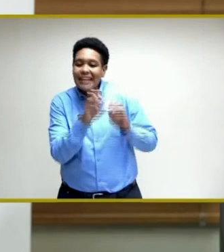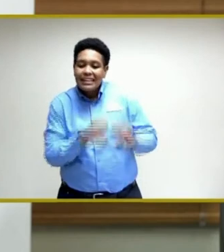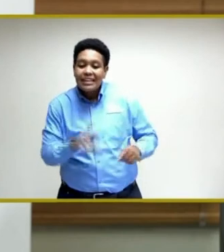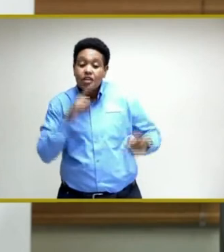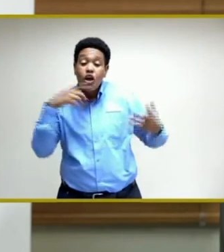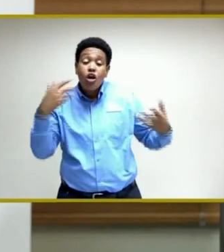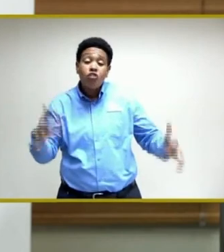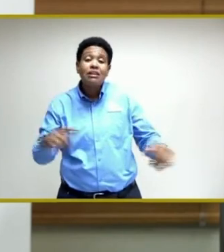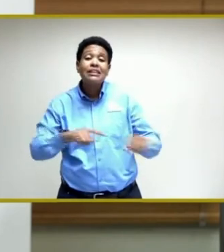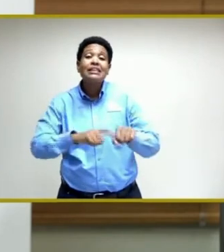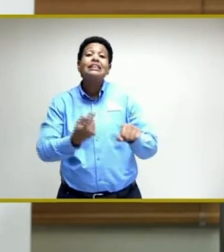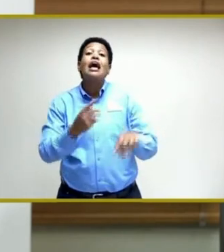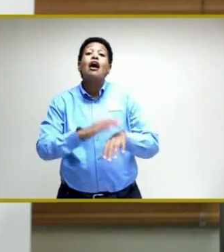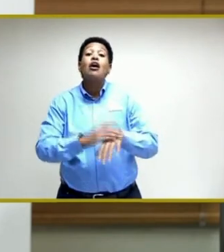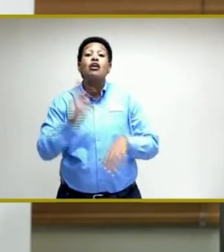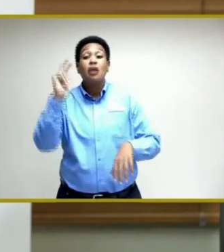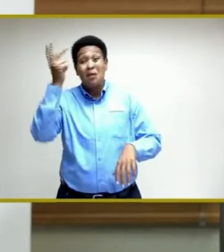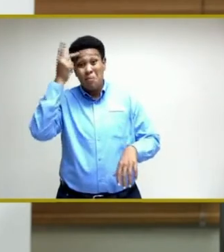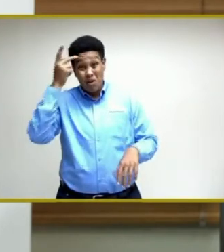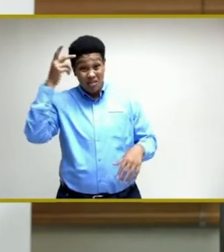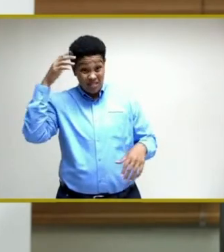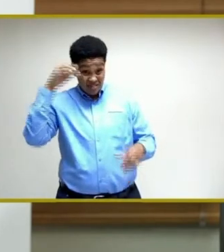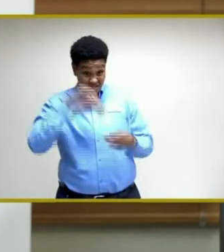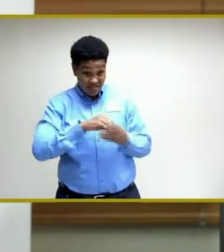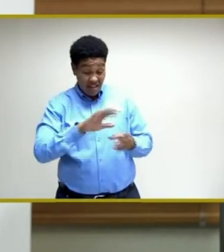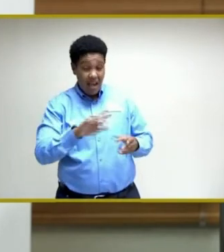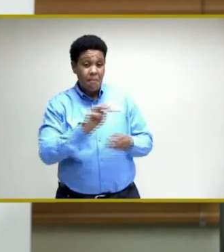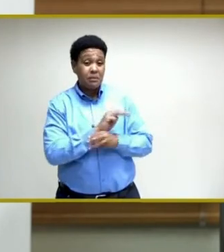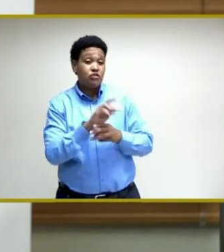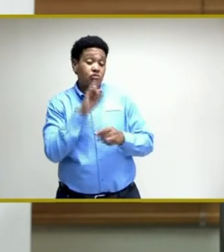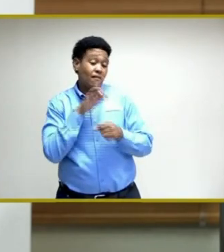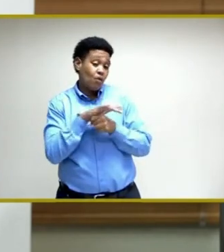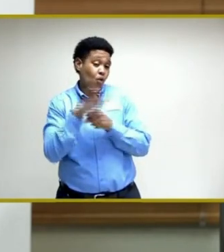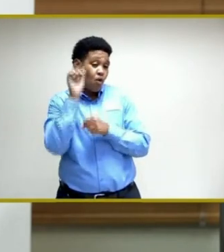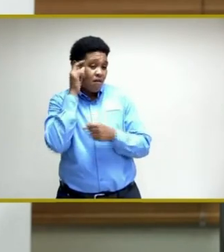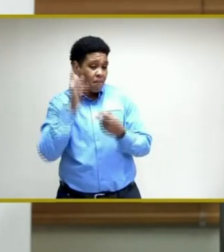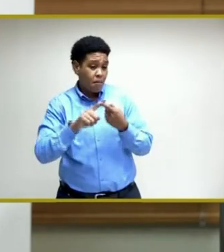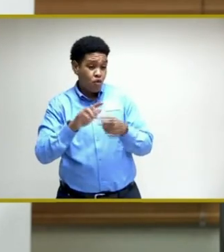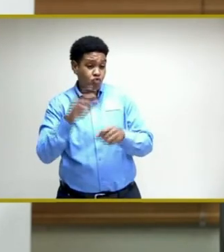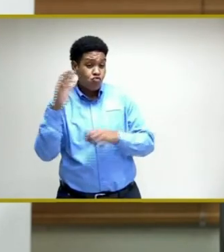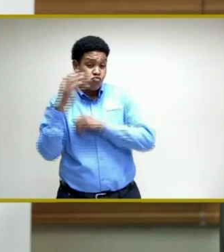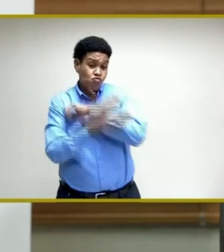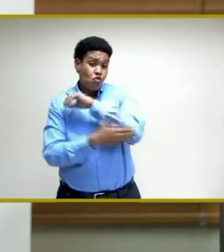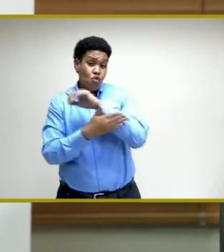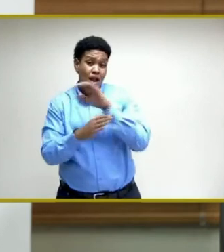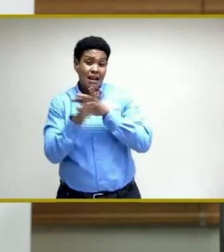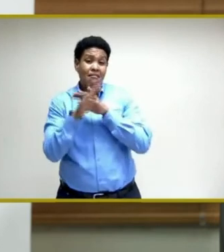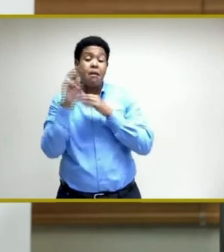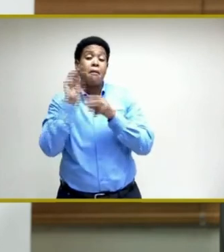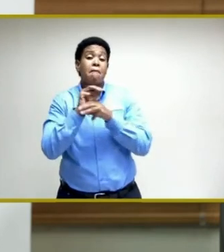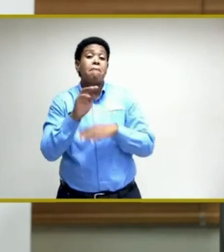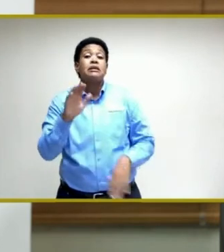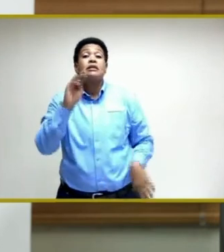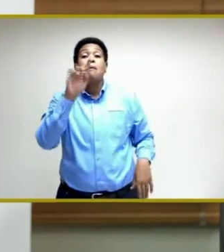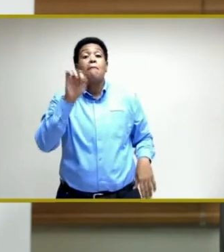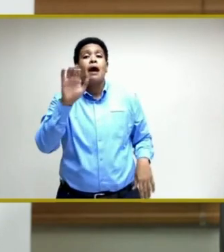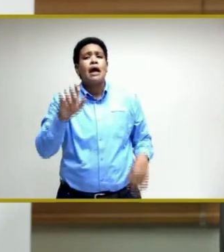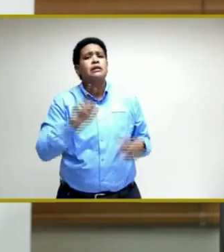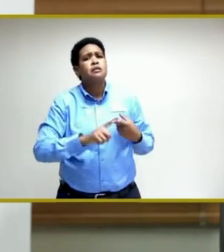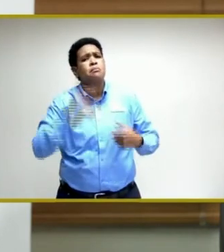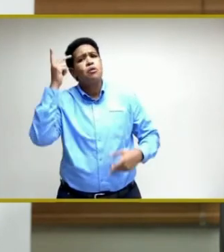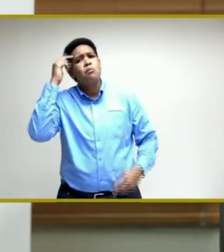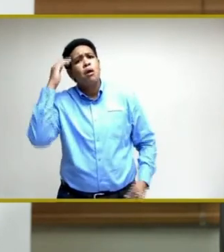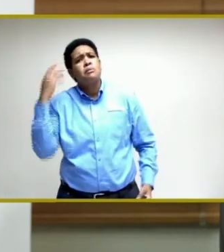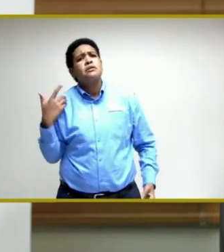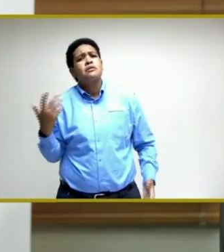begun on the political front. Minister of Local Government and Rural Development, Minister McKenzie. Indeed, the Prime Minister, he and I had a